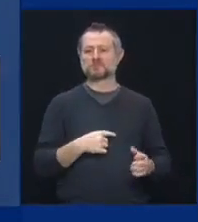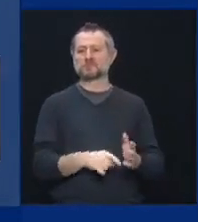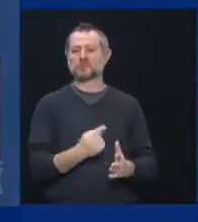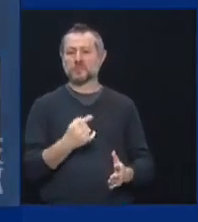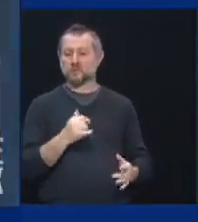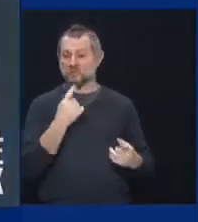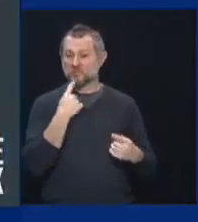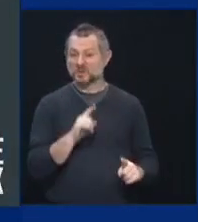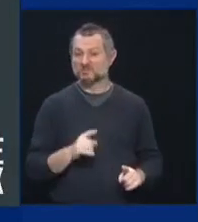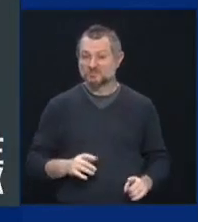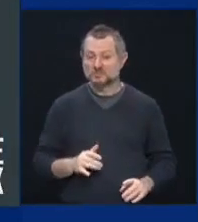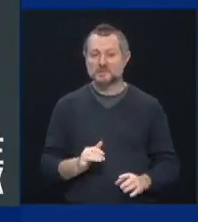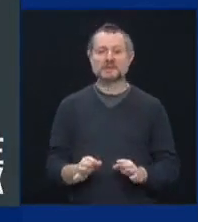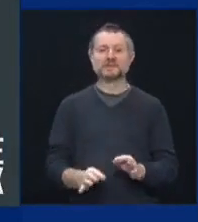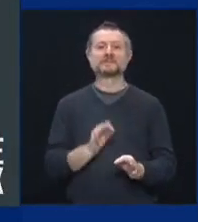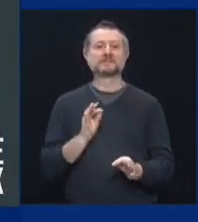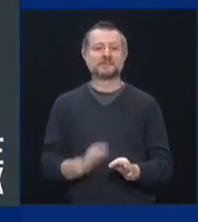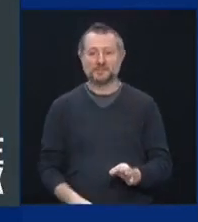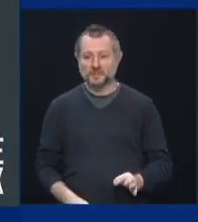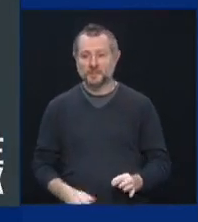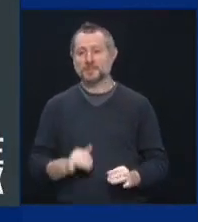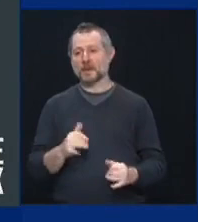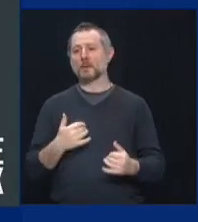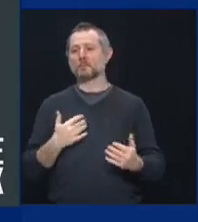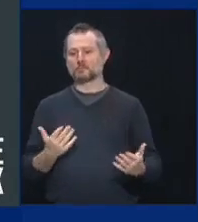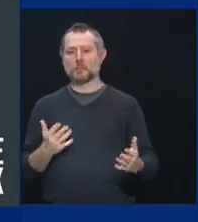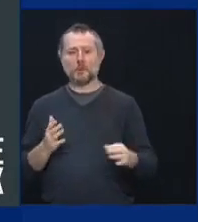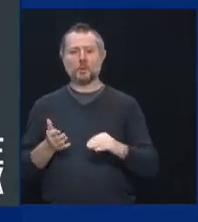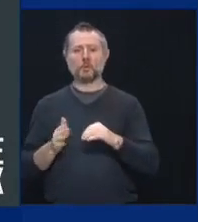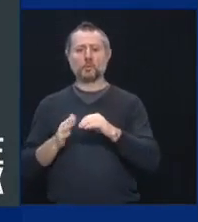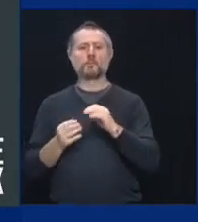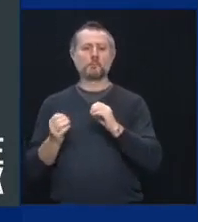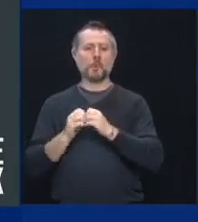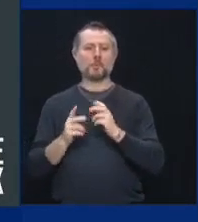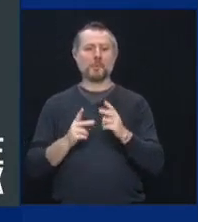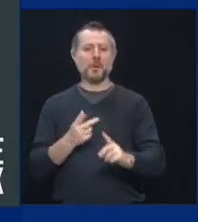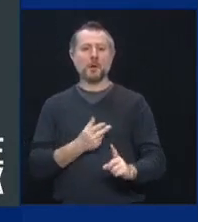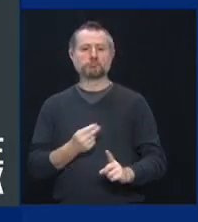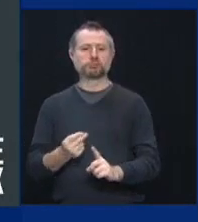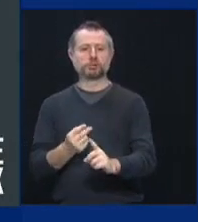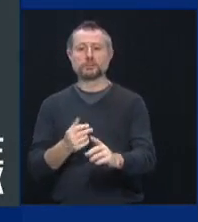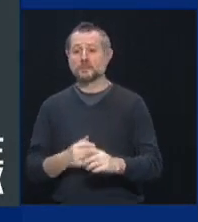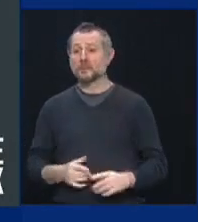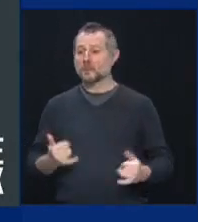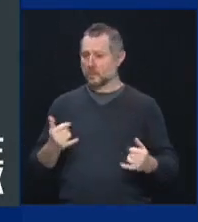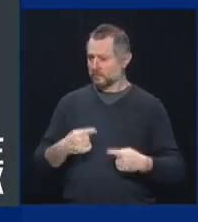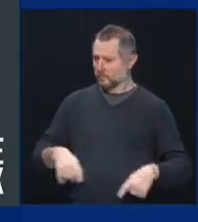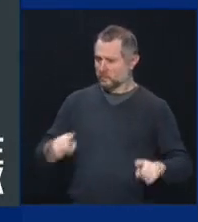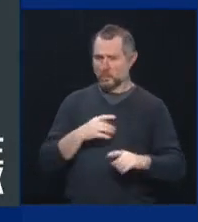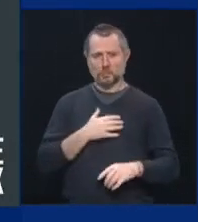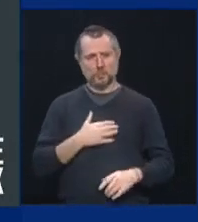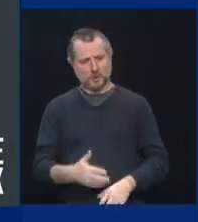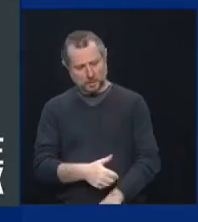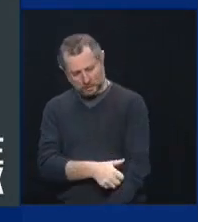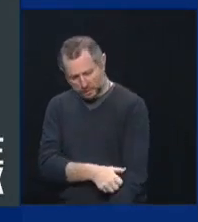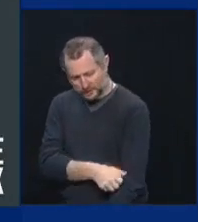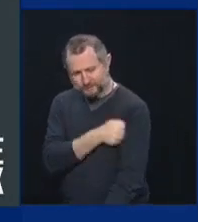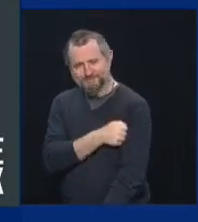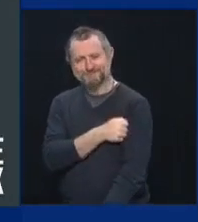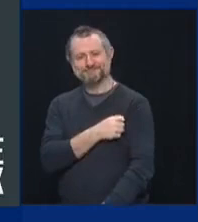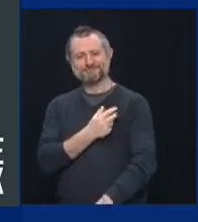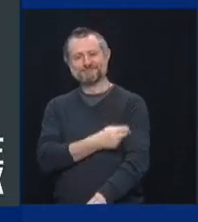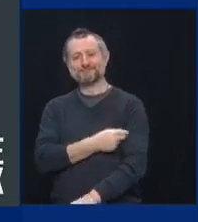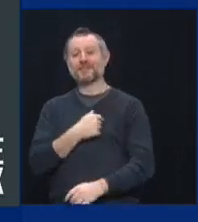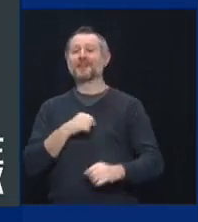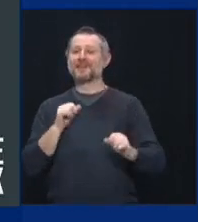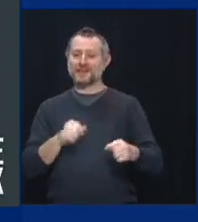it's simpler. But that's on the way up. But people have to take the vaccine. We can acquire it. We can set up